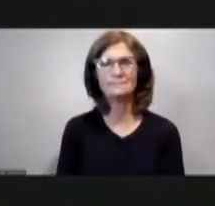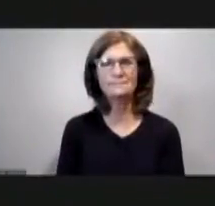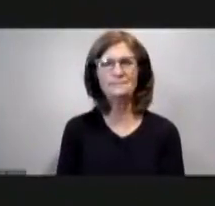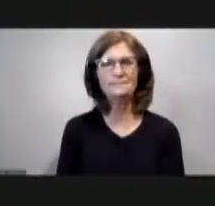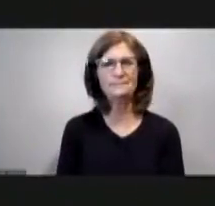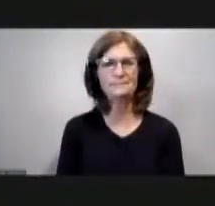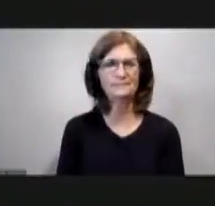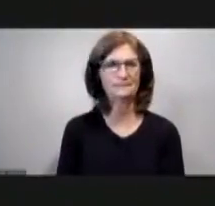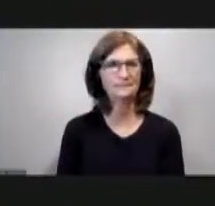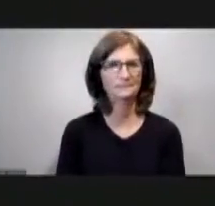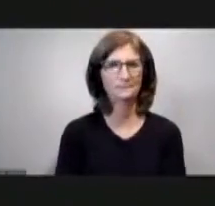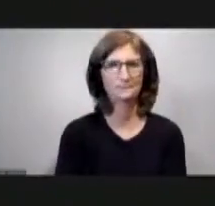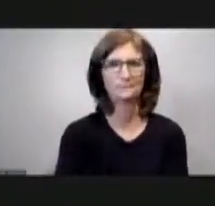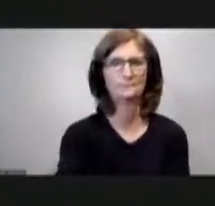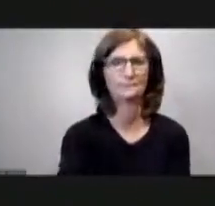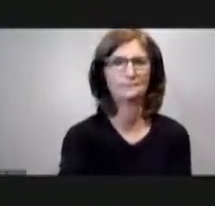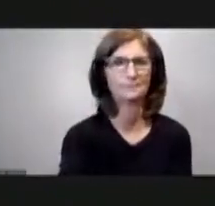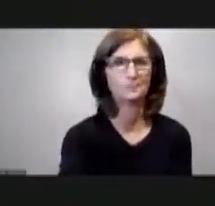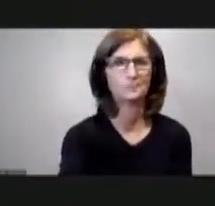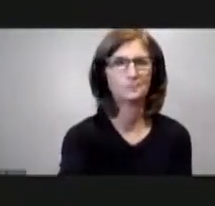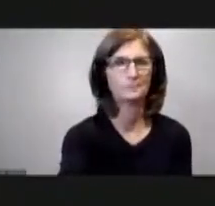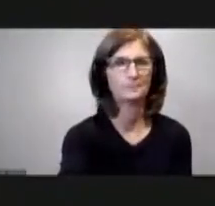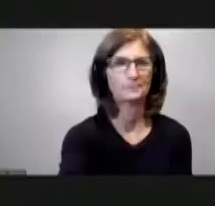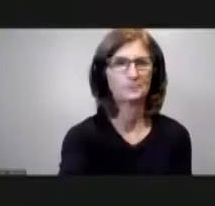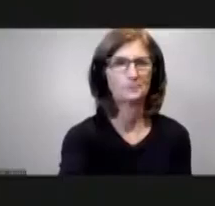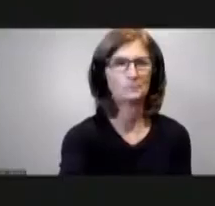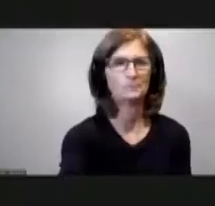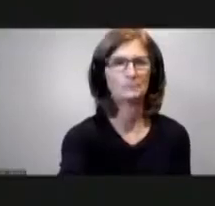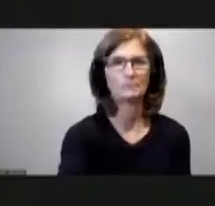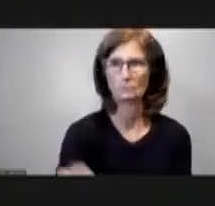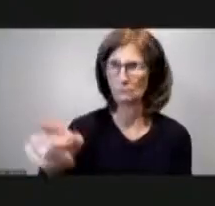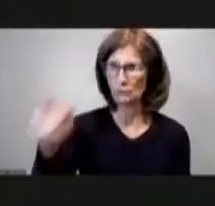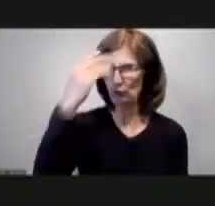yeah i know but the director said he would do anything about this